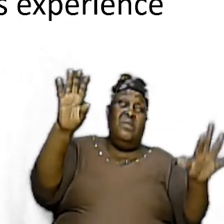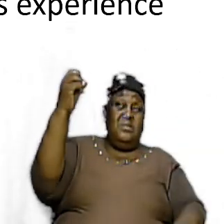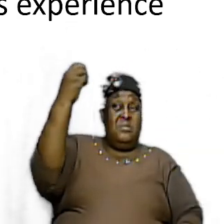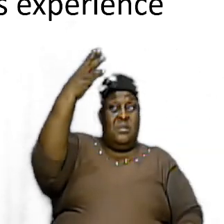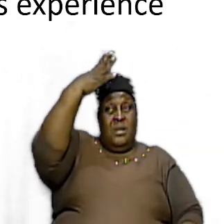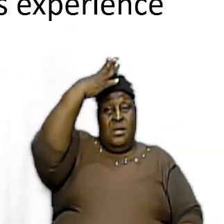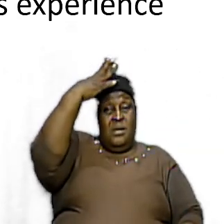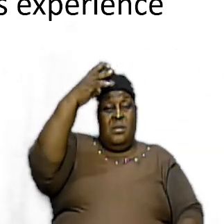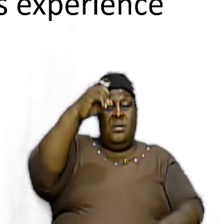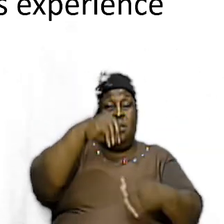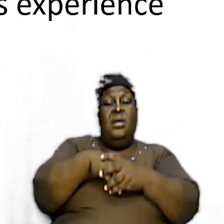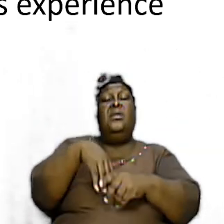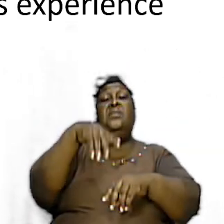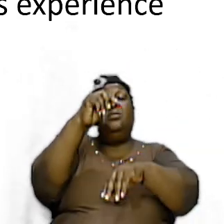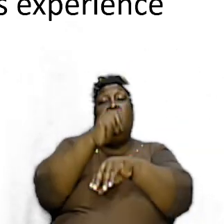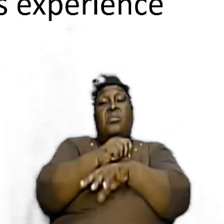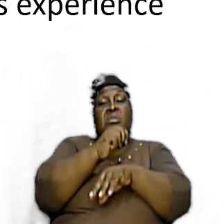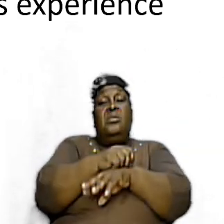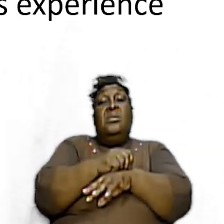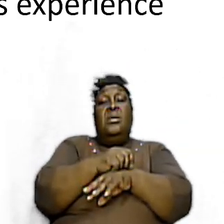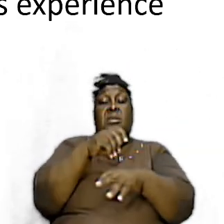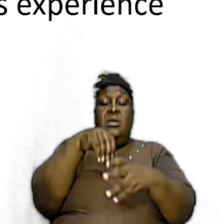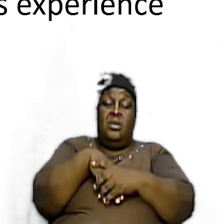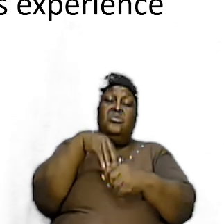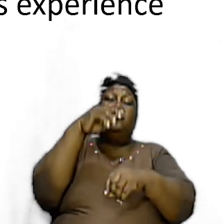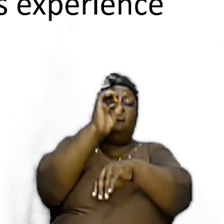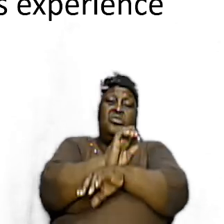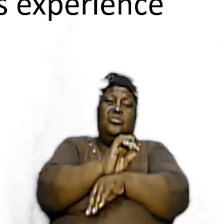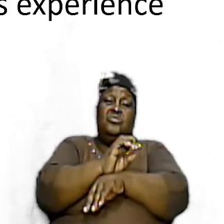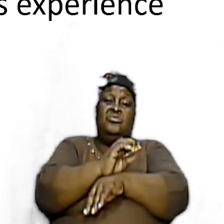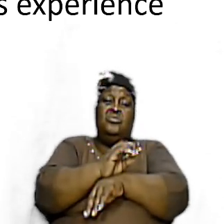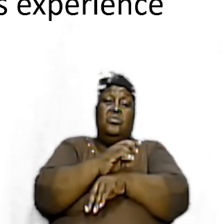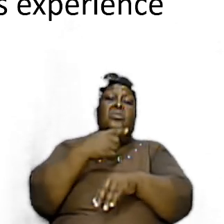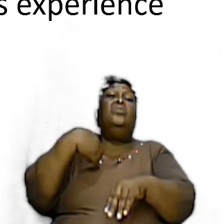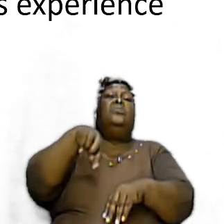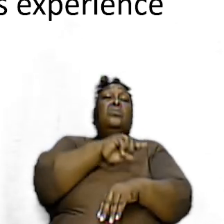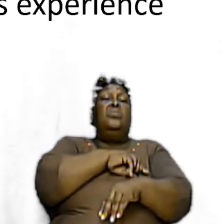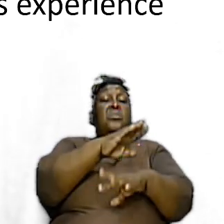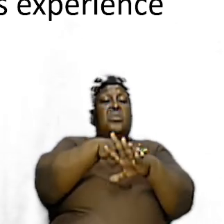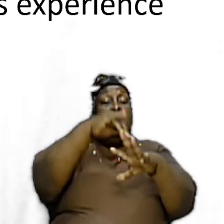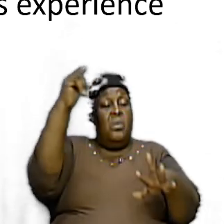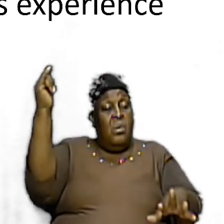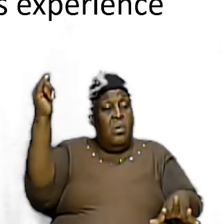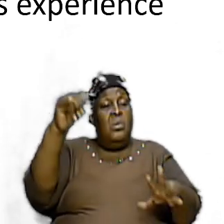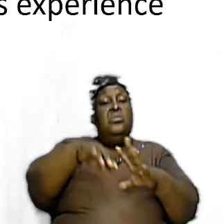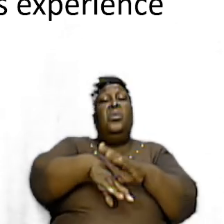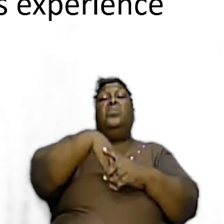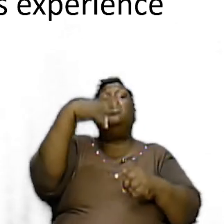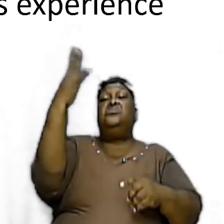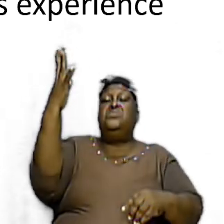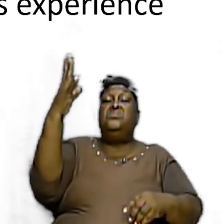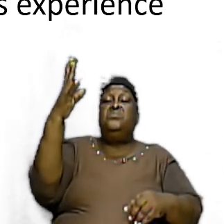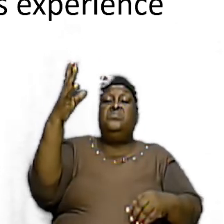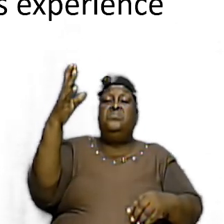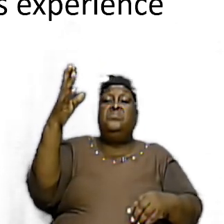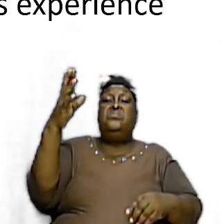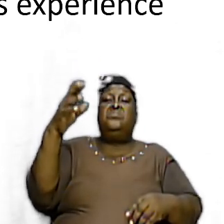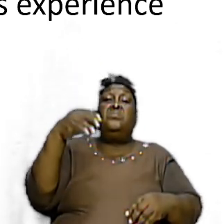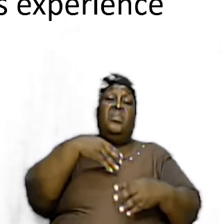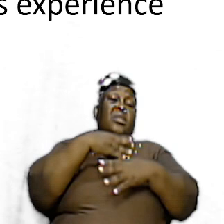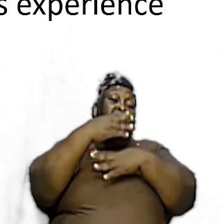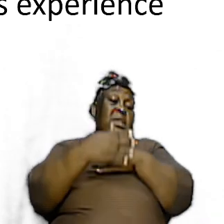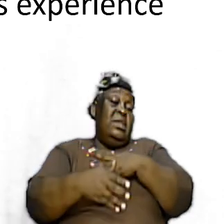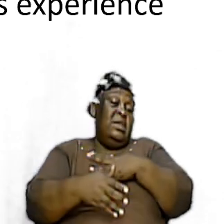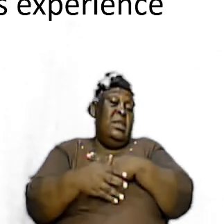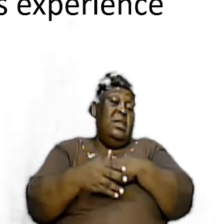the tabernacle and in the church we were called out now the next point